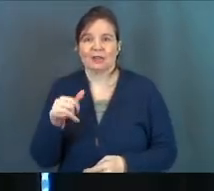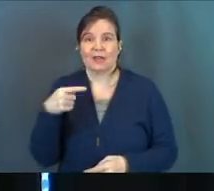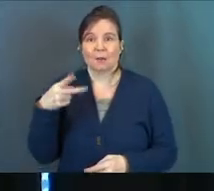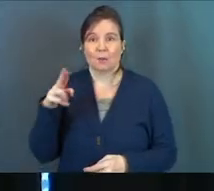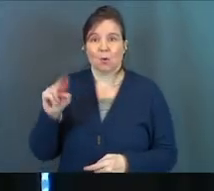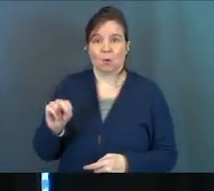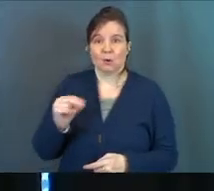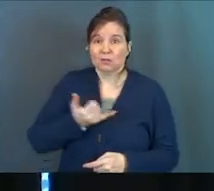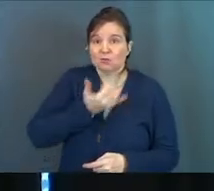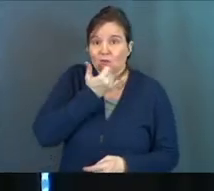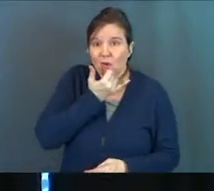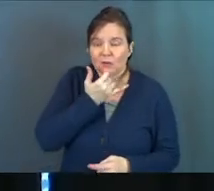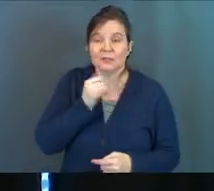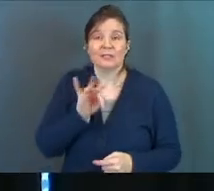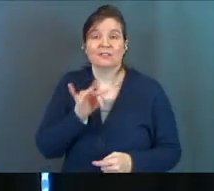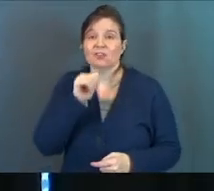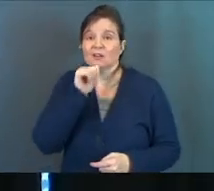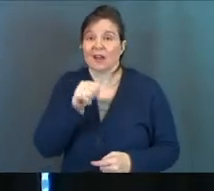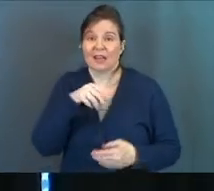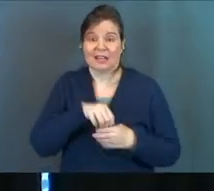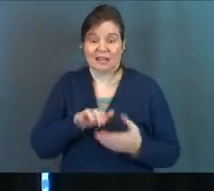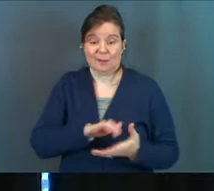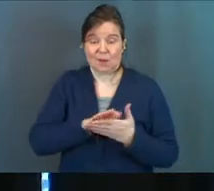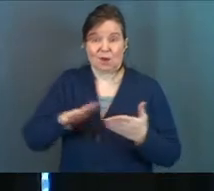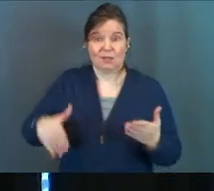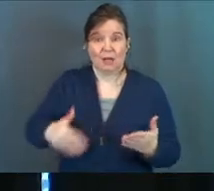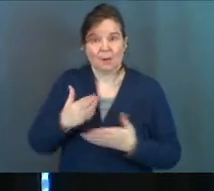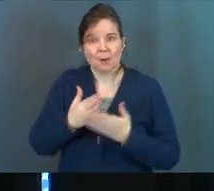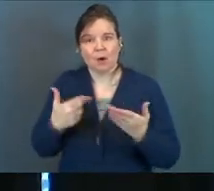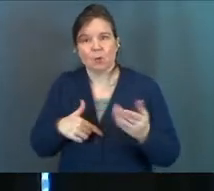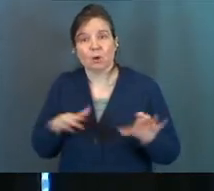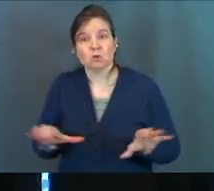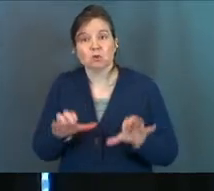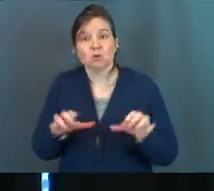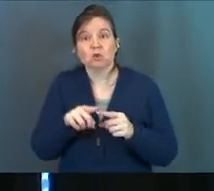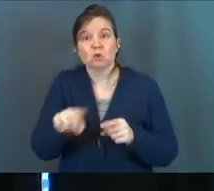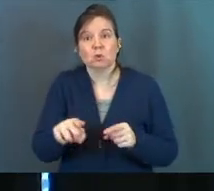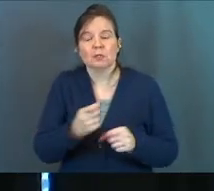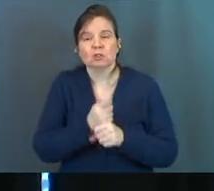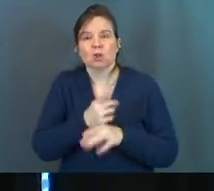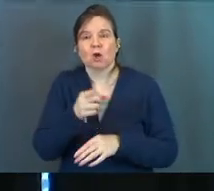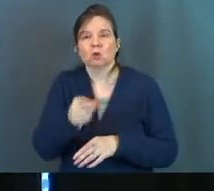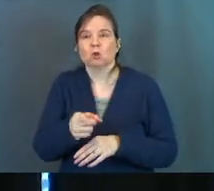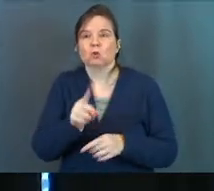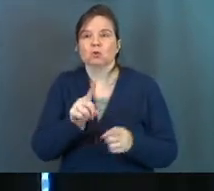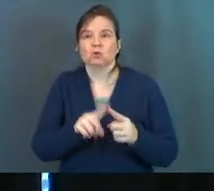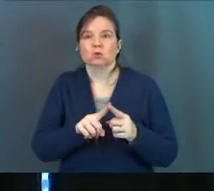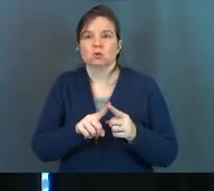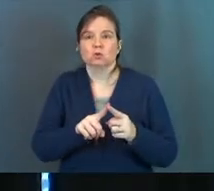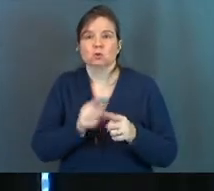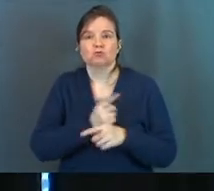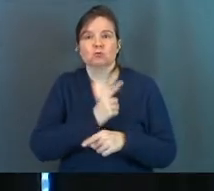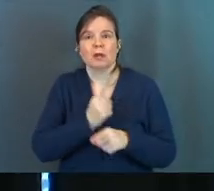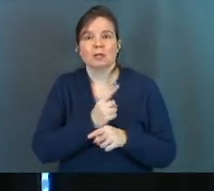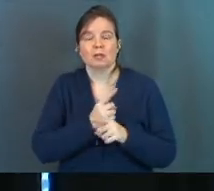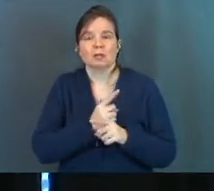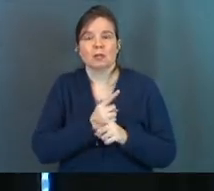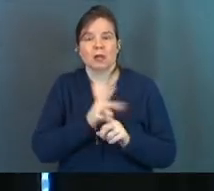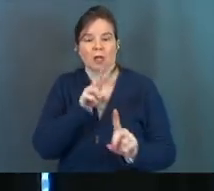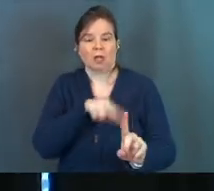pornography is wrong. It's even if you're not in a marriage yet, part of what it's doing to you is it's causing you to regularly